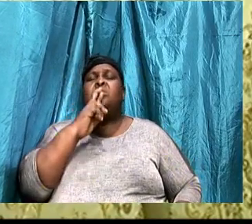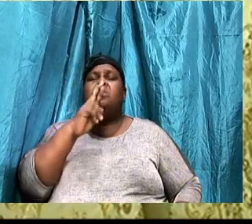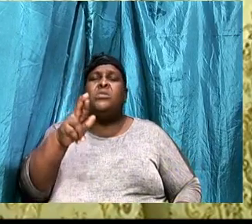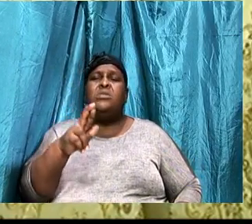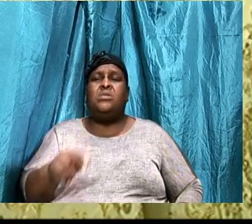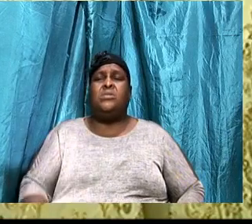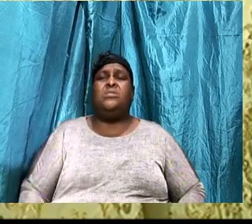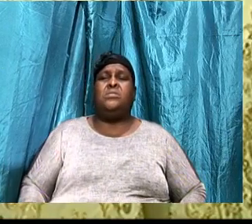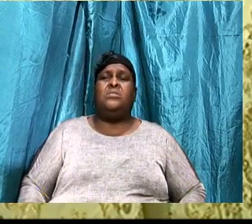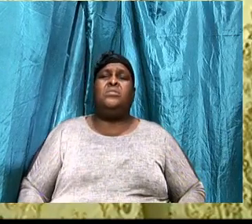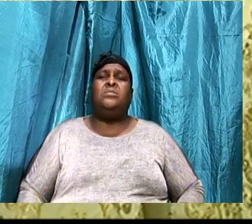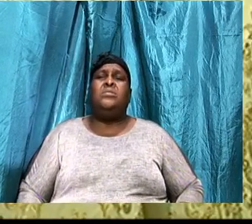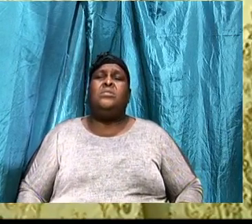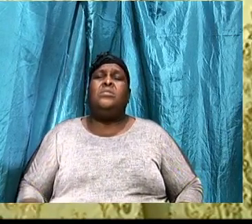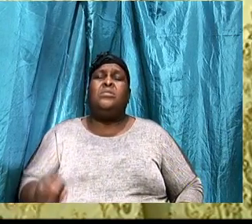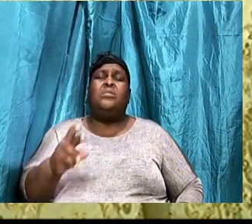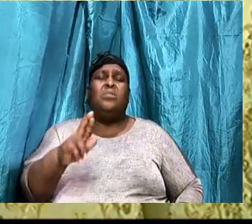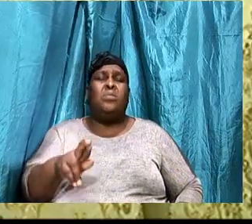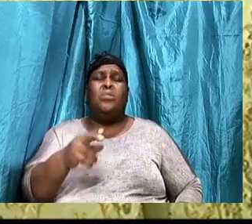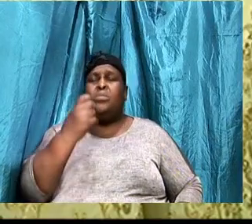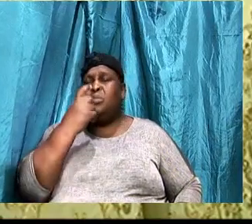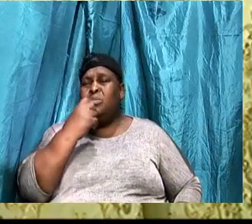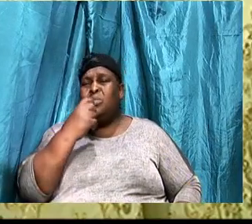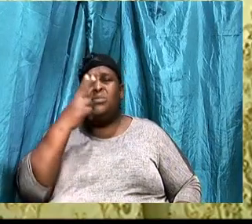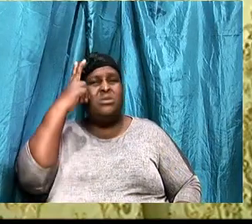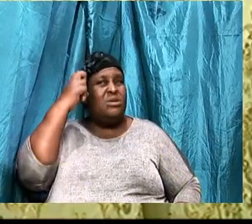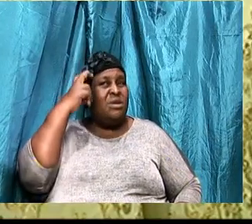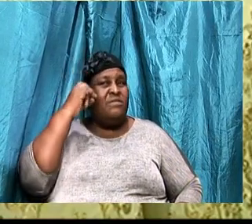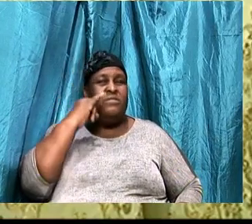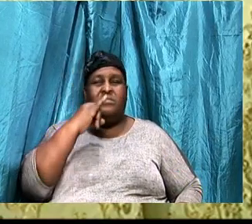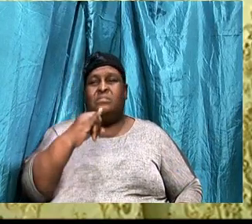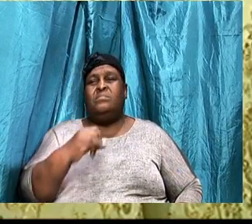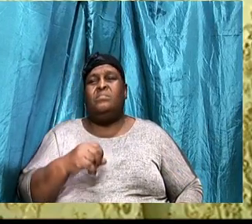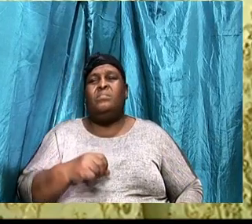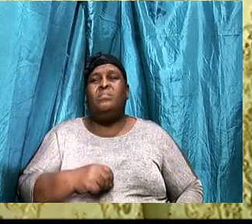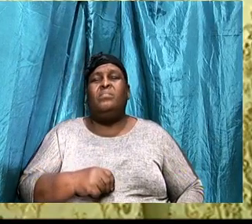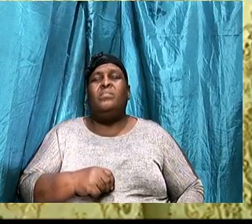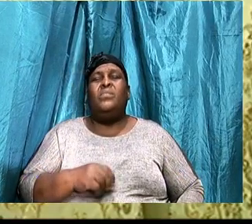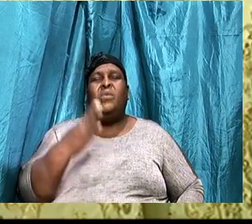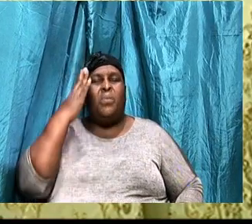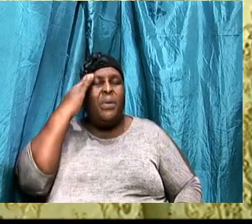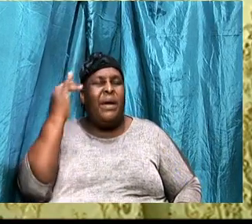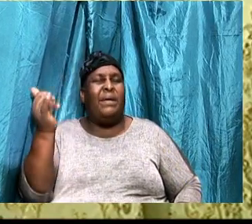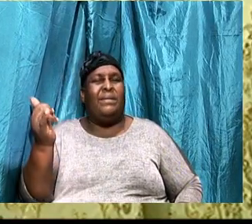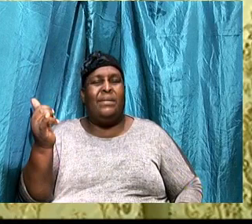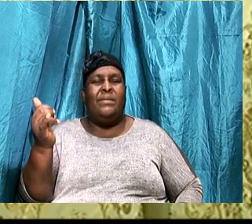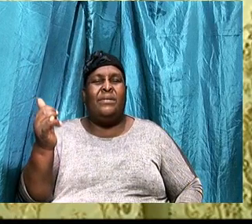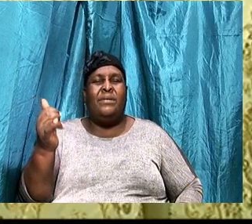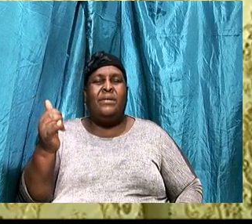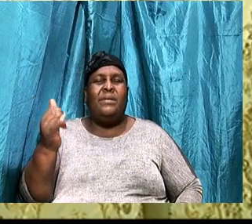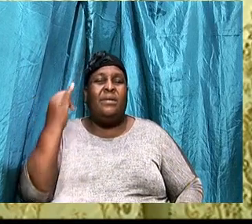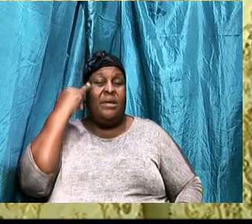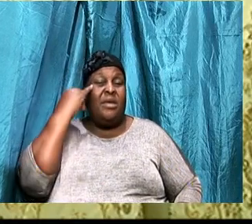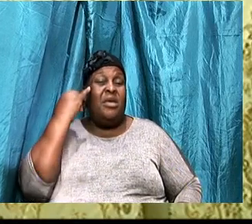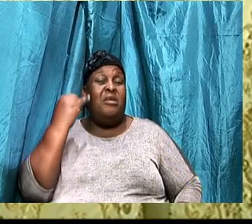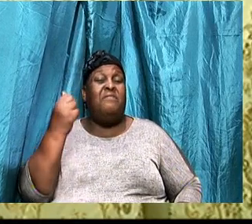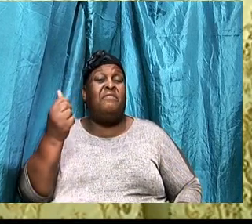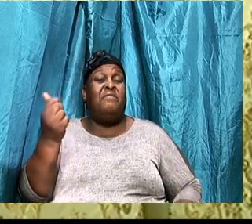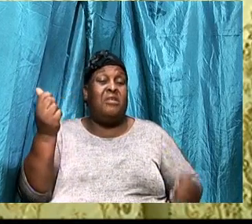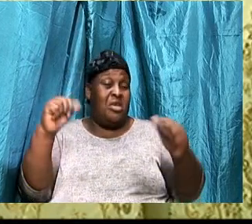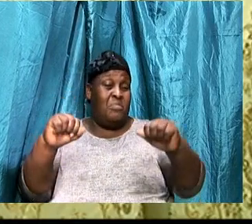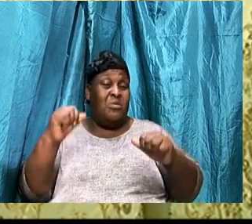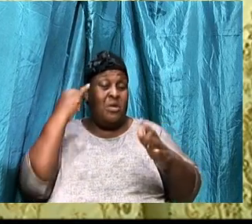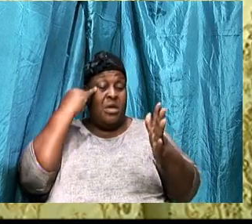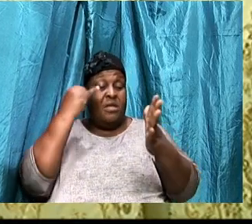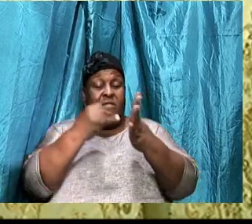at who the adversary is. Why? Because if we are able to identify